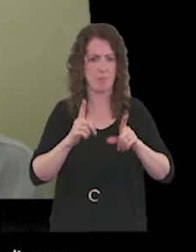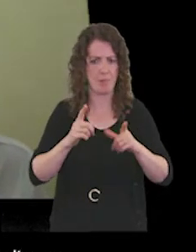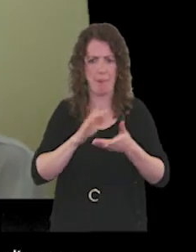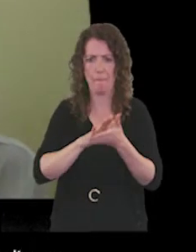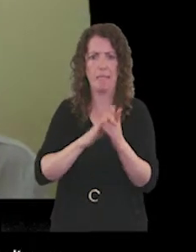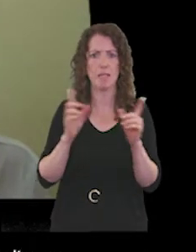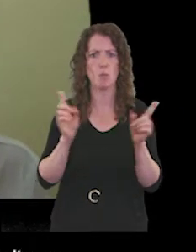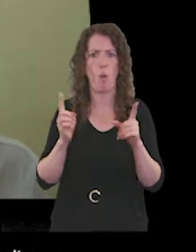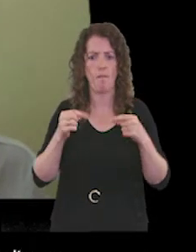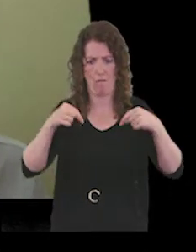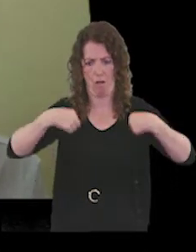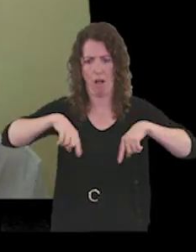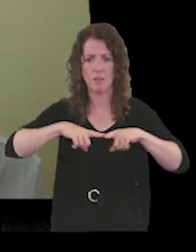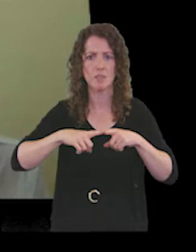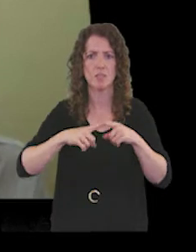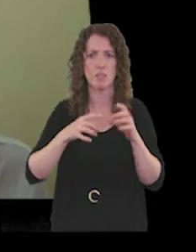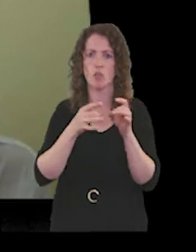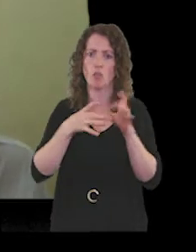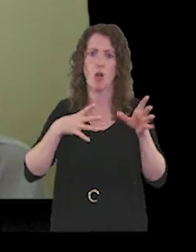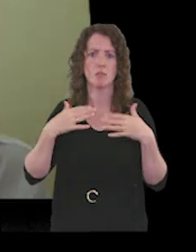um for knots health care